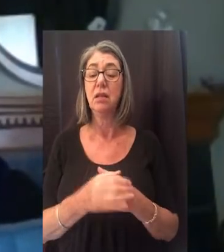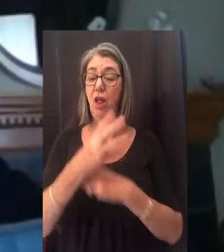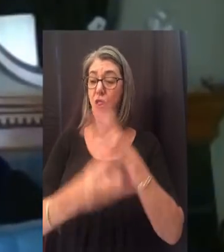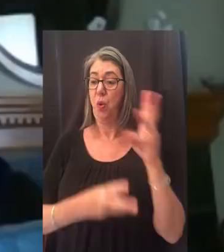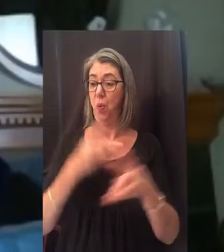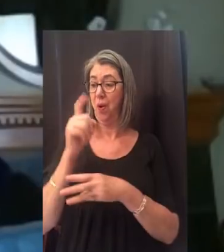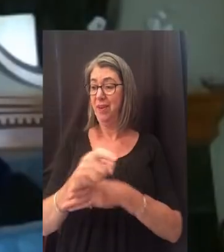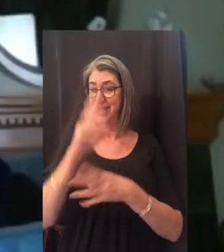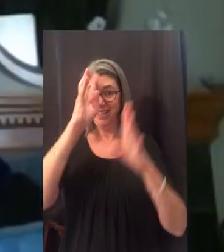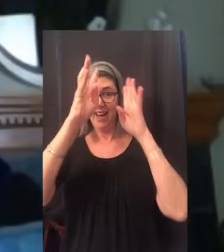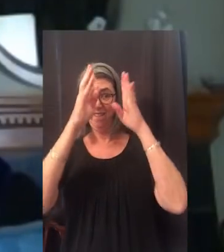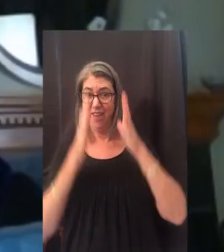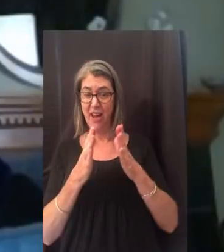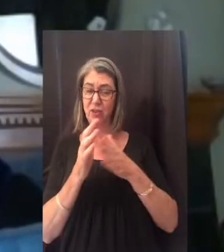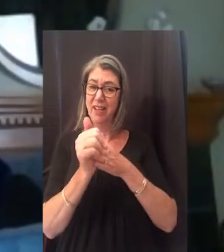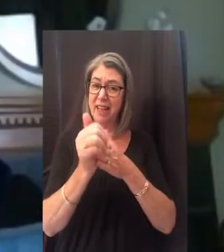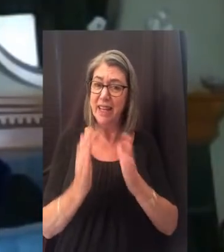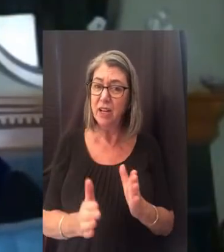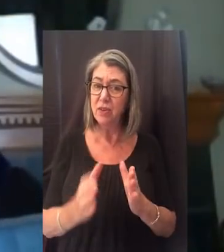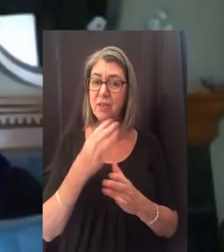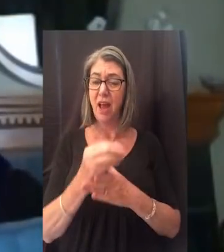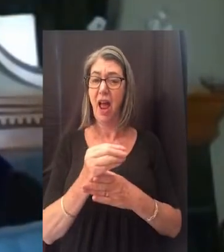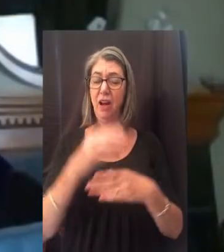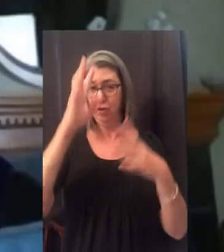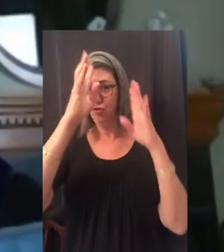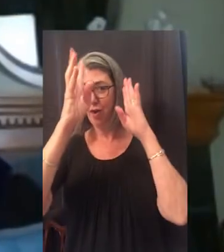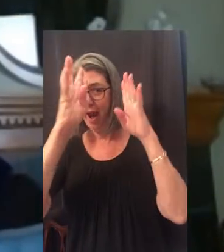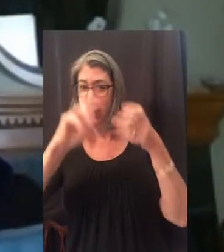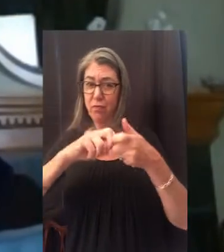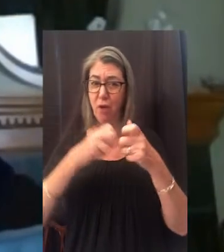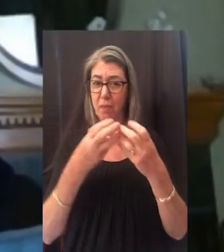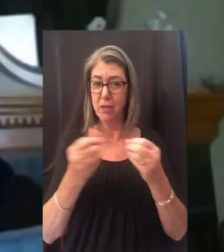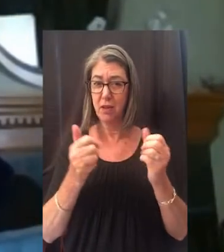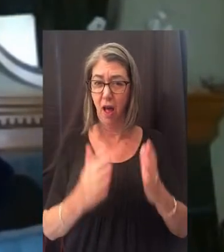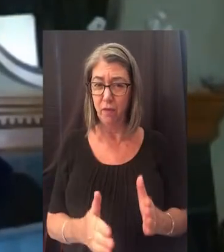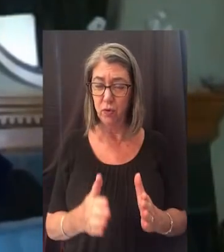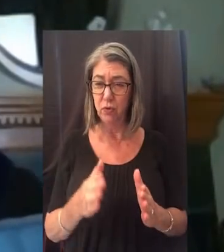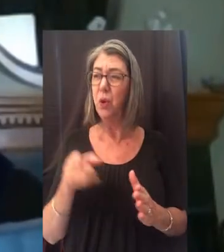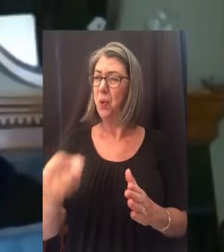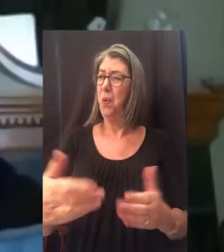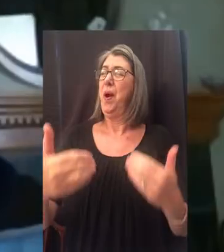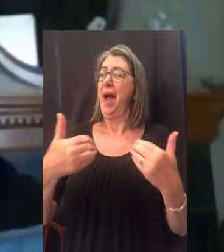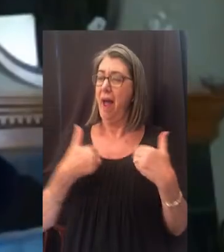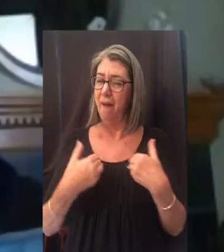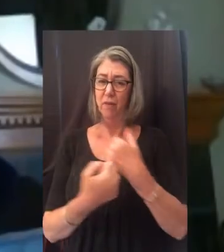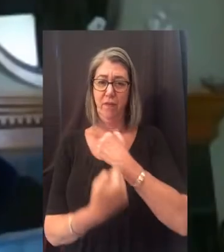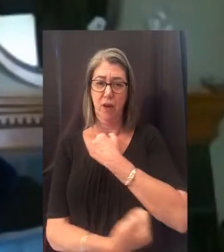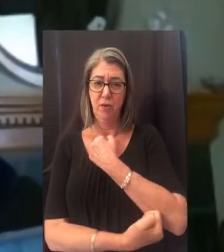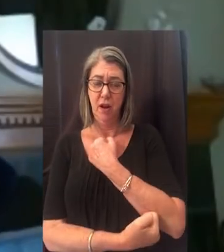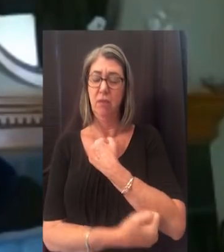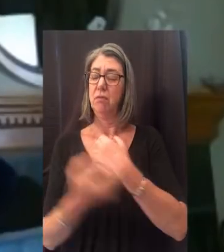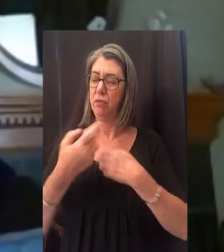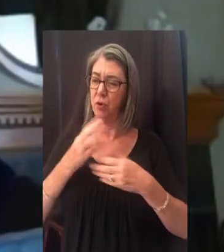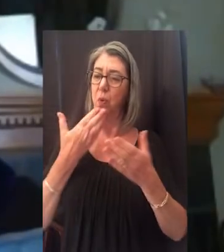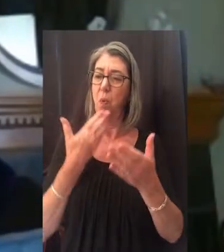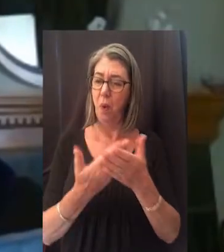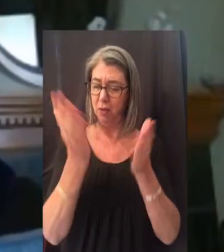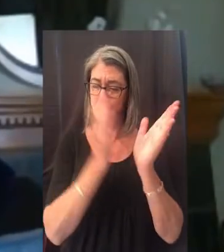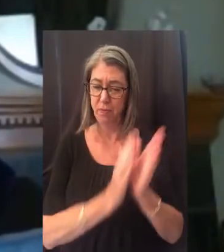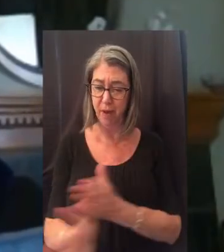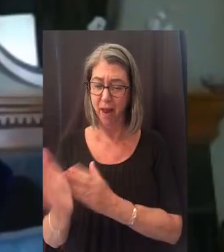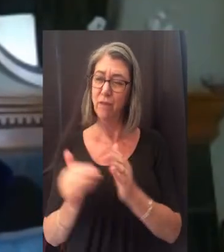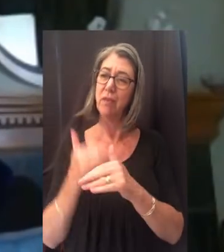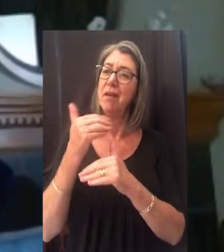The world needs innovators, leaders, and creative problem solvers. You have the foundation, and you're well